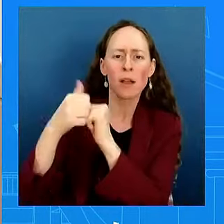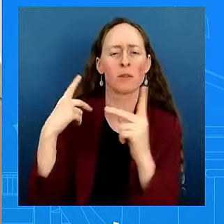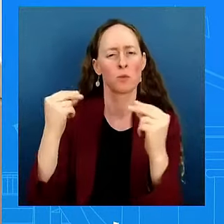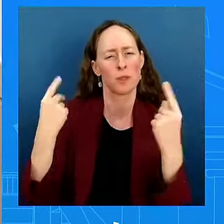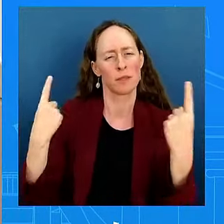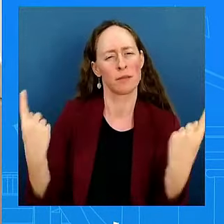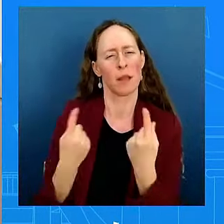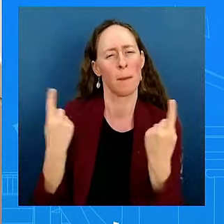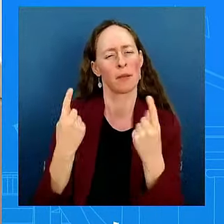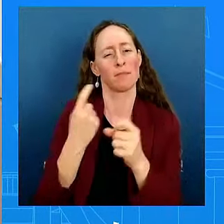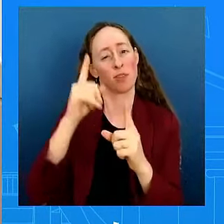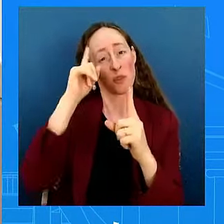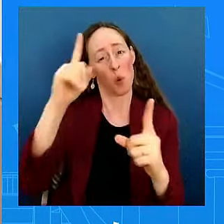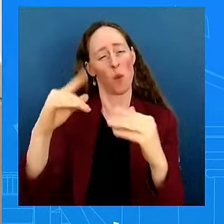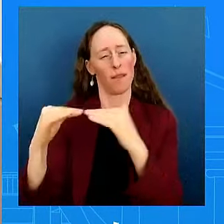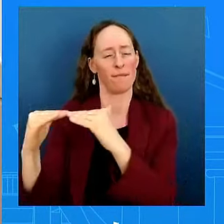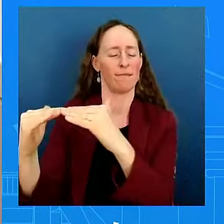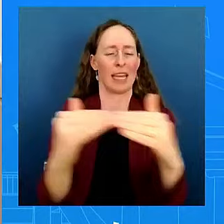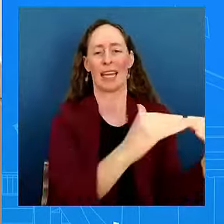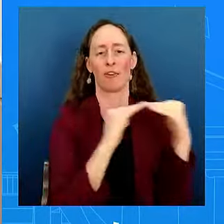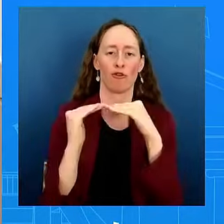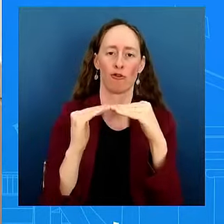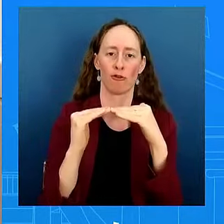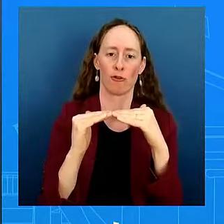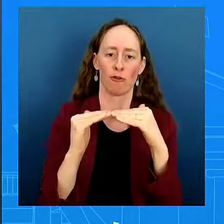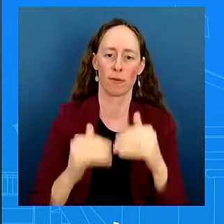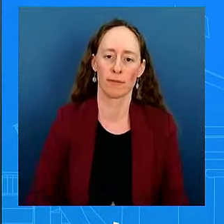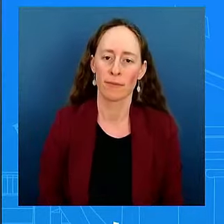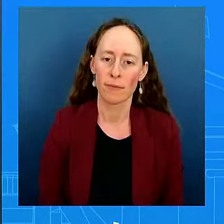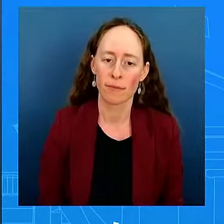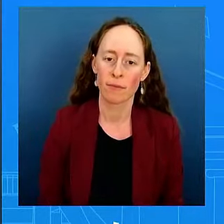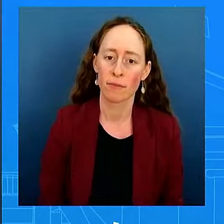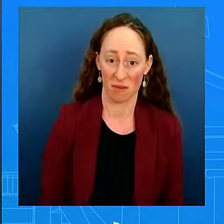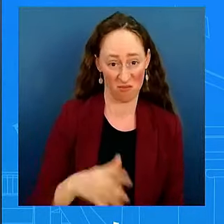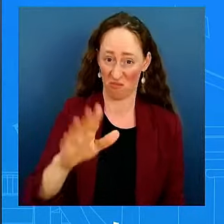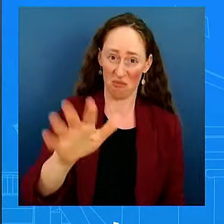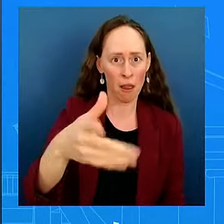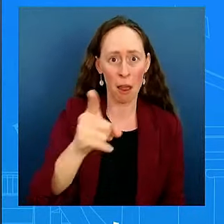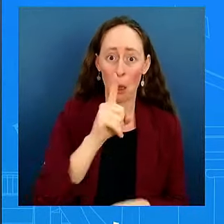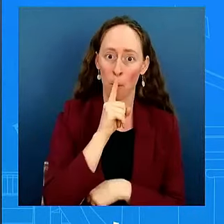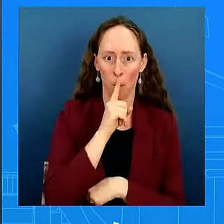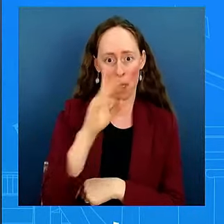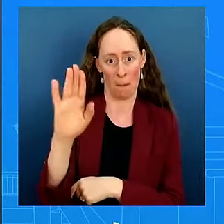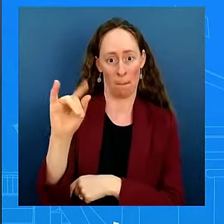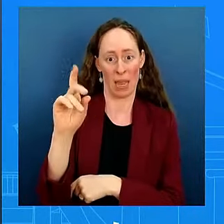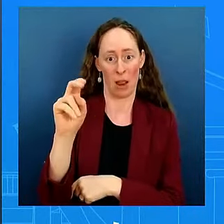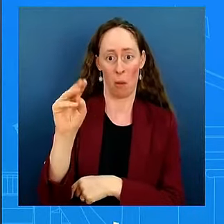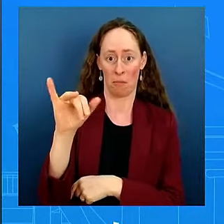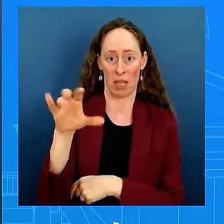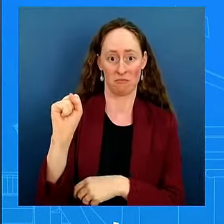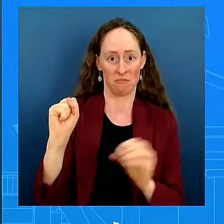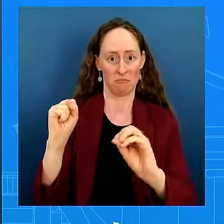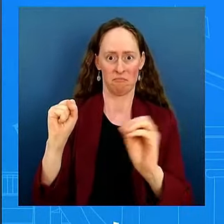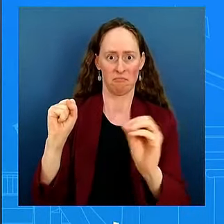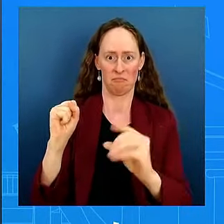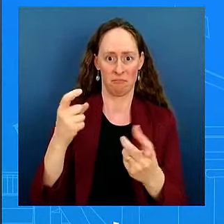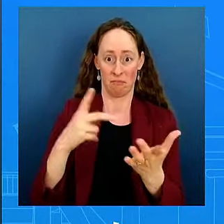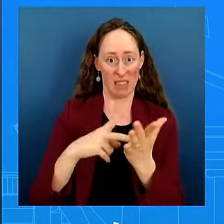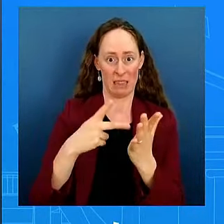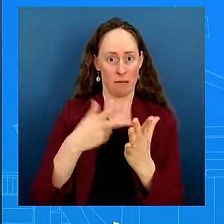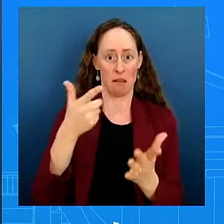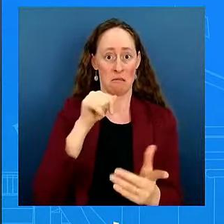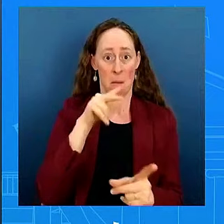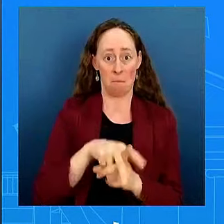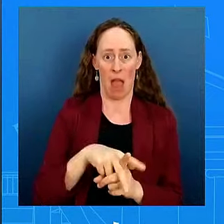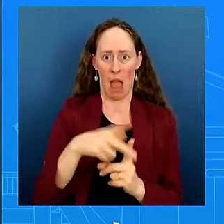acknowledgement that that messaging didn't work. You know, it's about results. And that's what this tour is about,